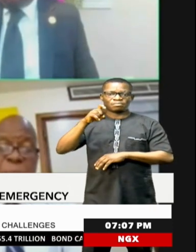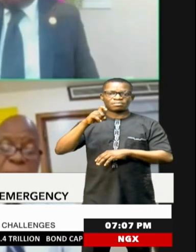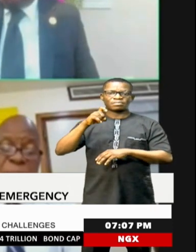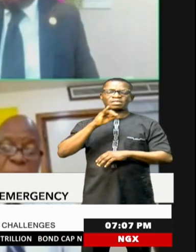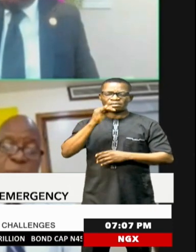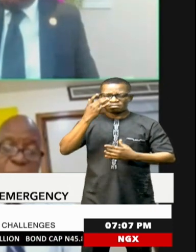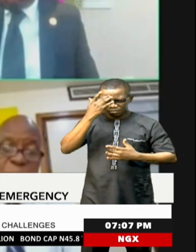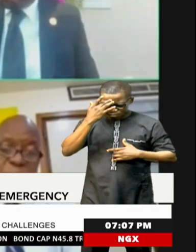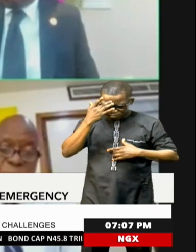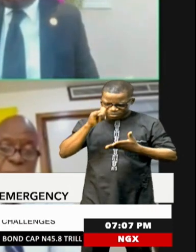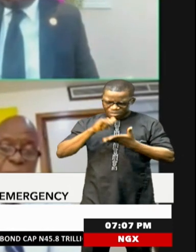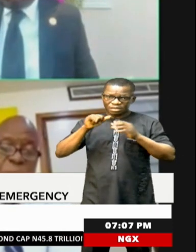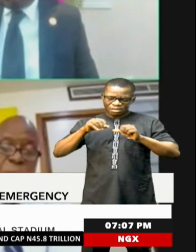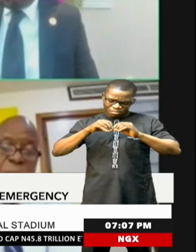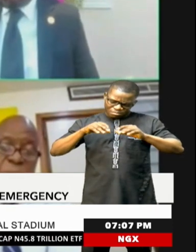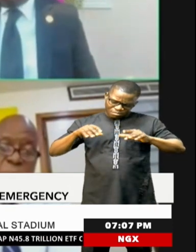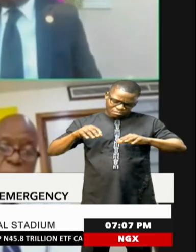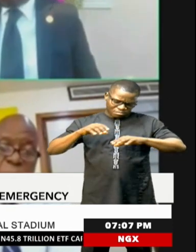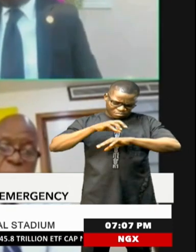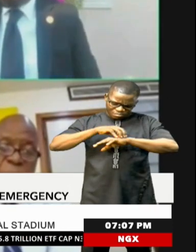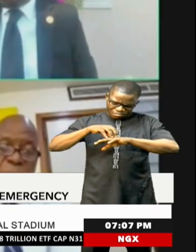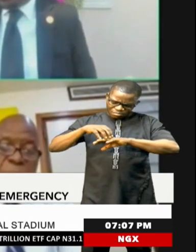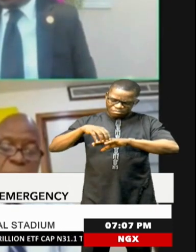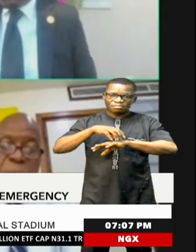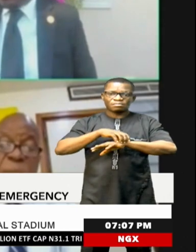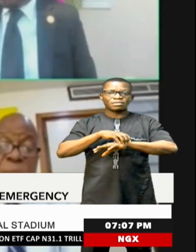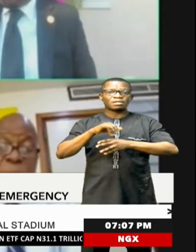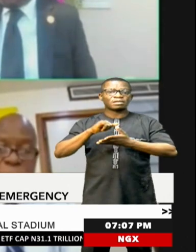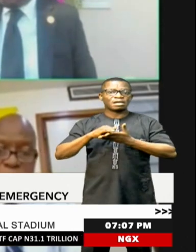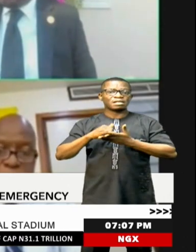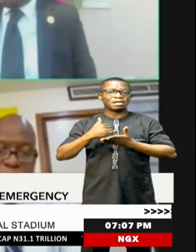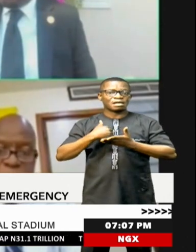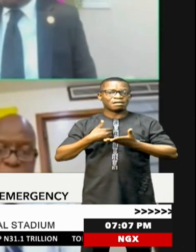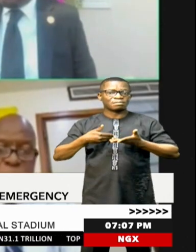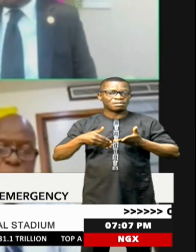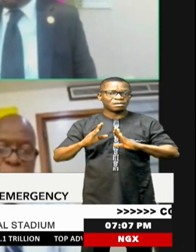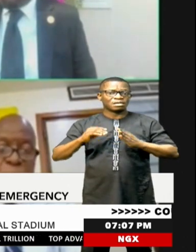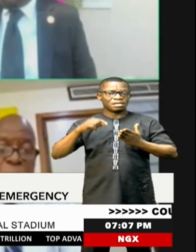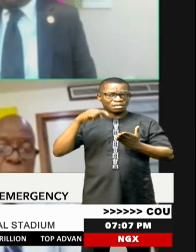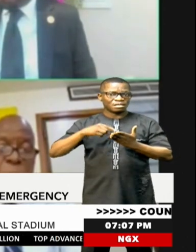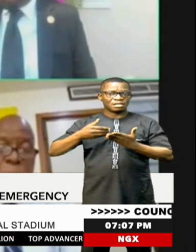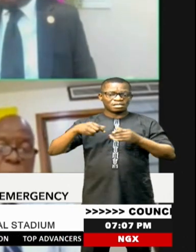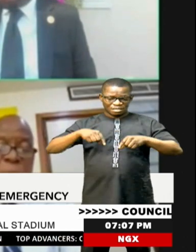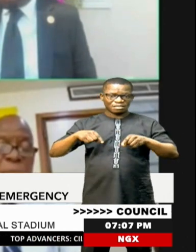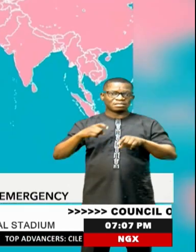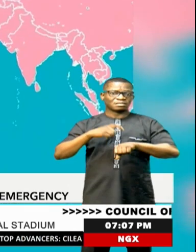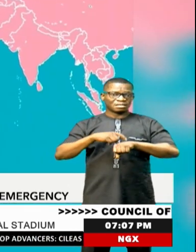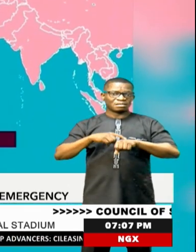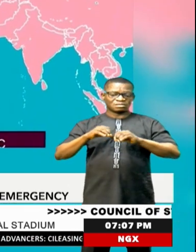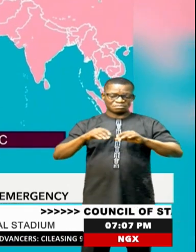Africa Centers for Disease Control and Prevention have been alarmed by the speed at which a news trend is spreading.